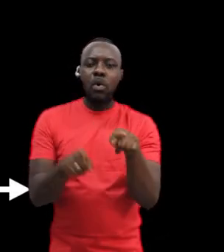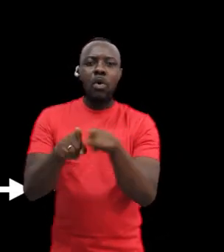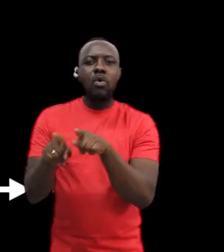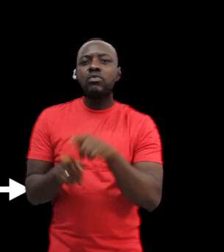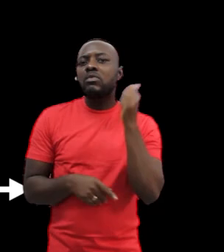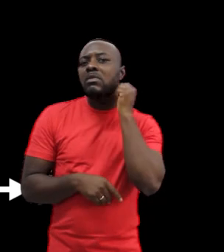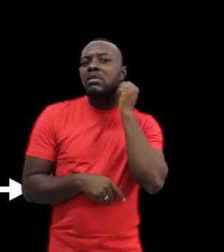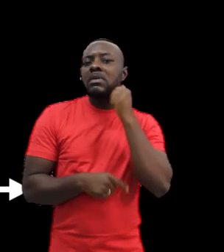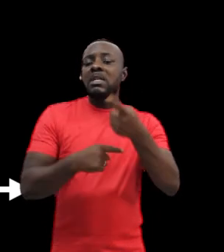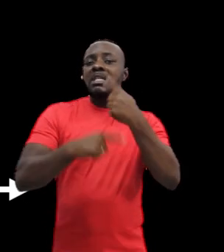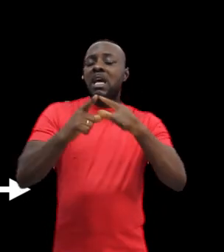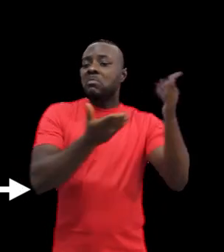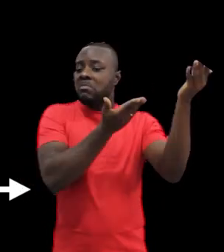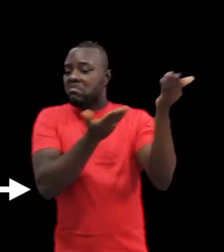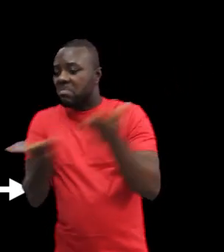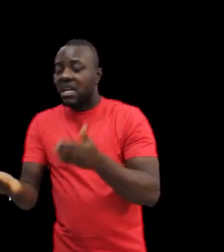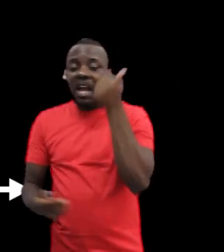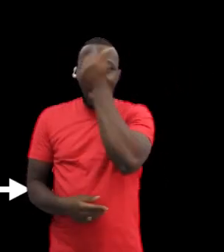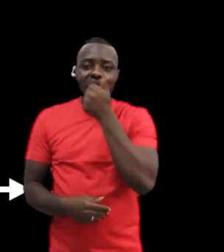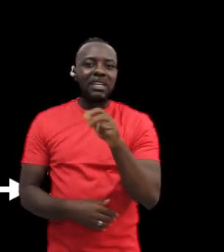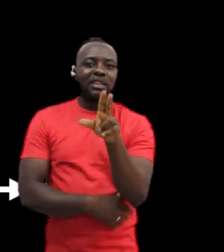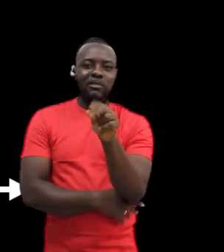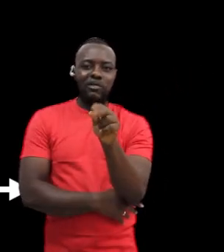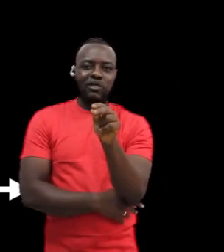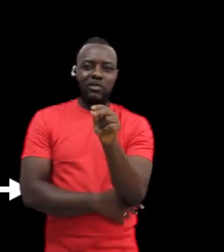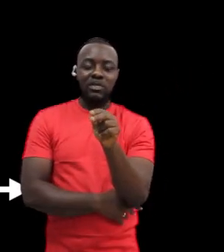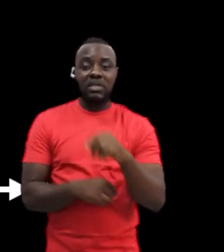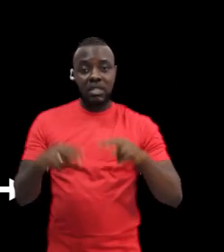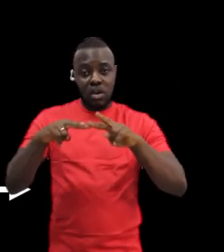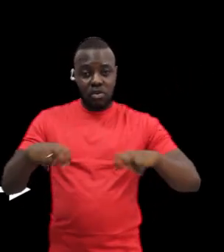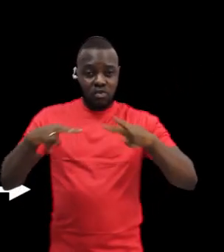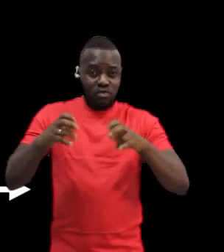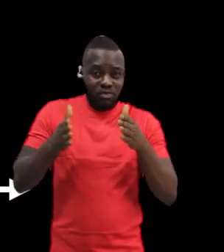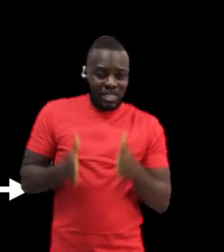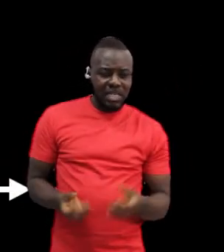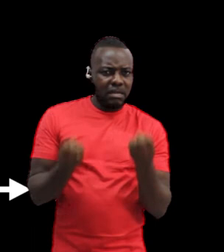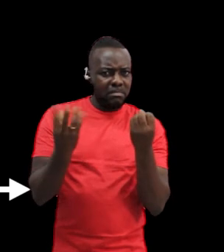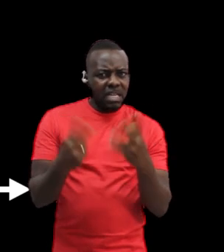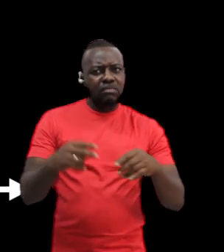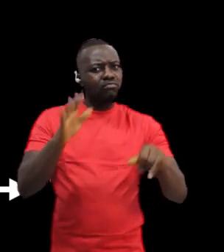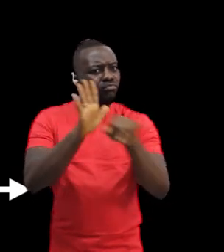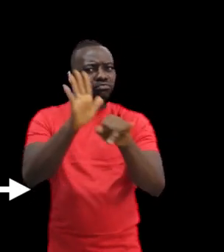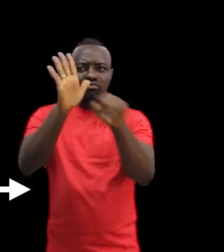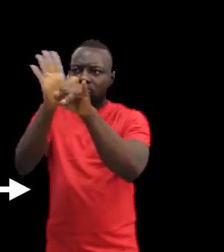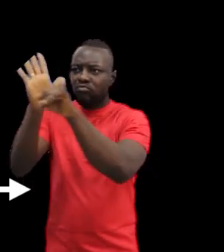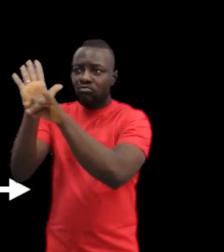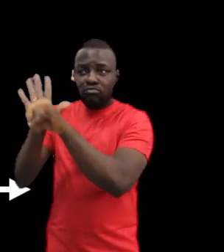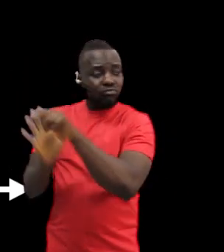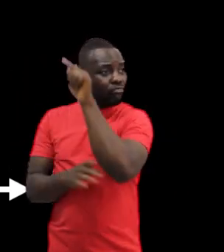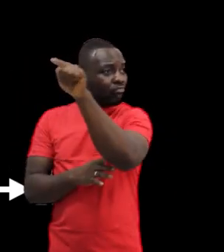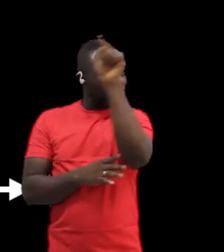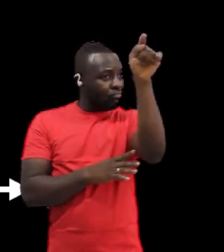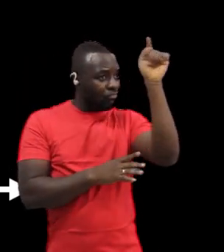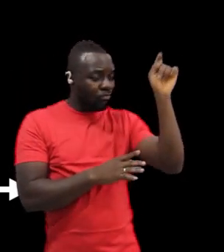and Foster did not introduce sign language to Africa. As such, scholars have